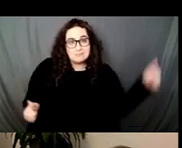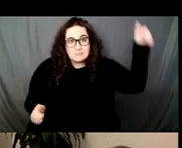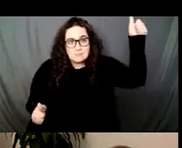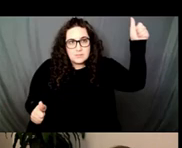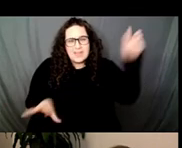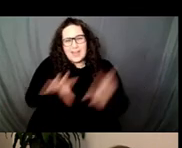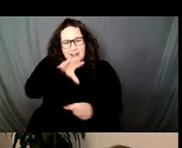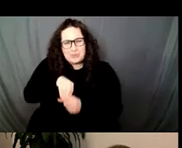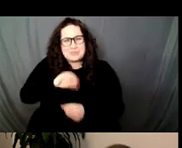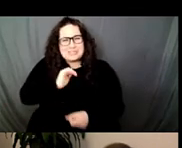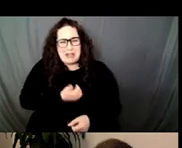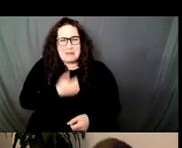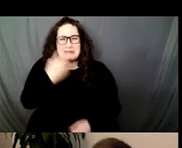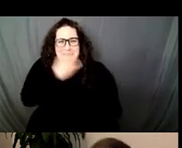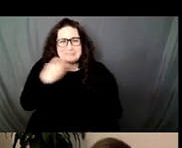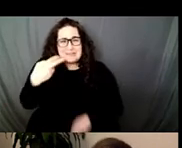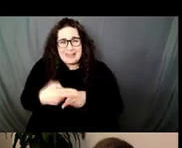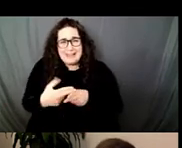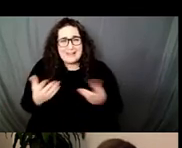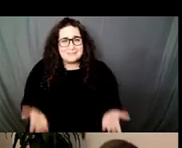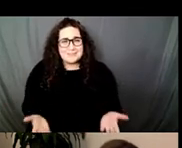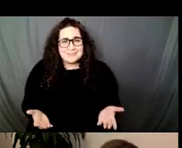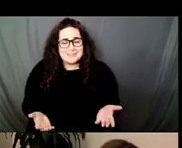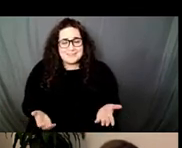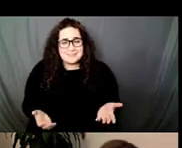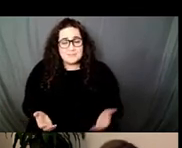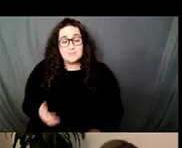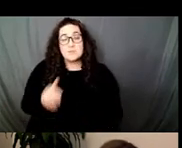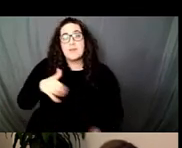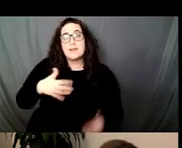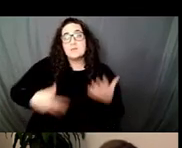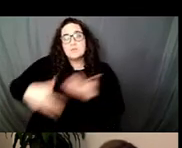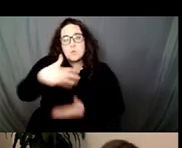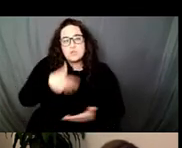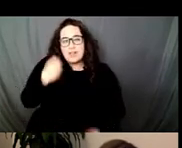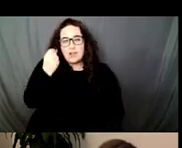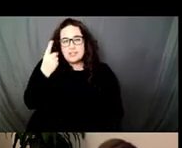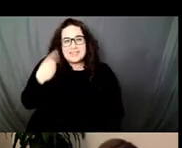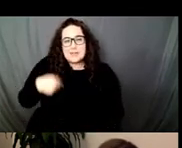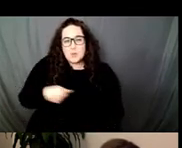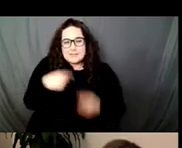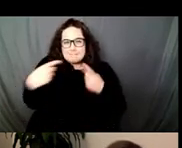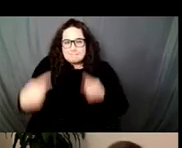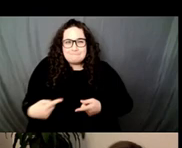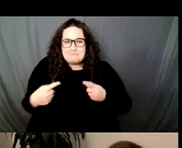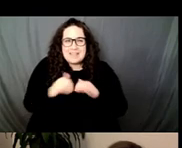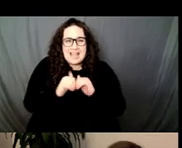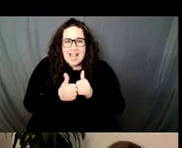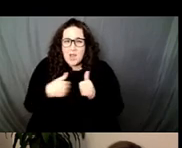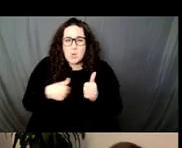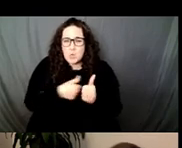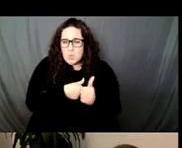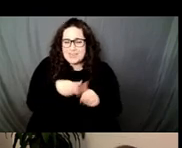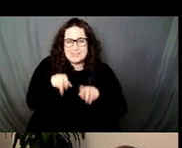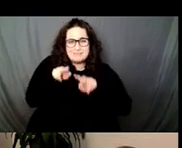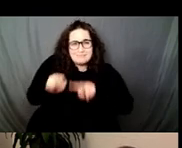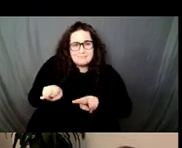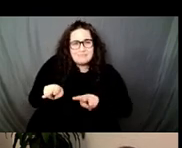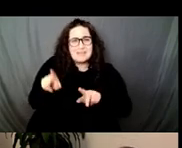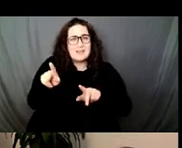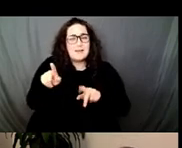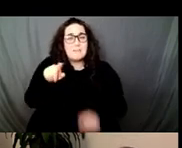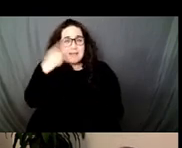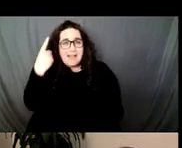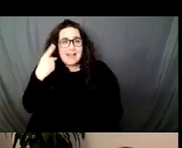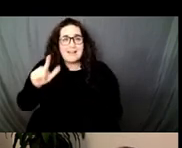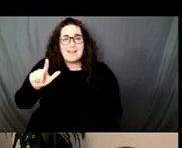to a social logic that allows us to understand the indefinite and inhumane treatment of racialized Black and Latinx migrants and their